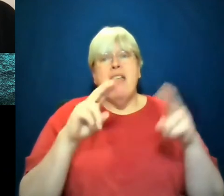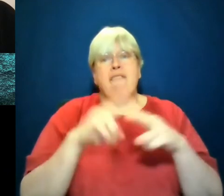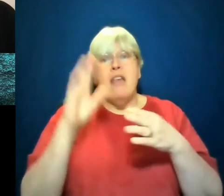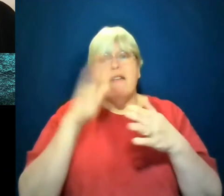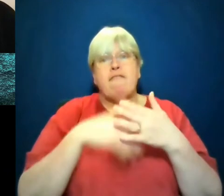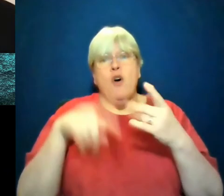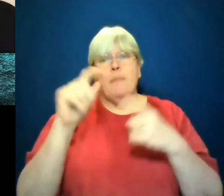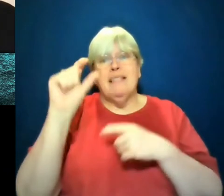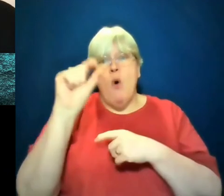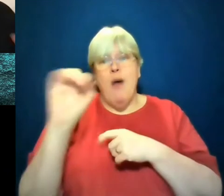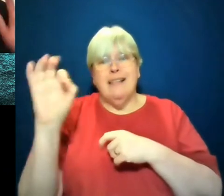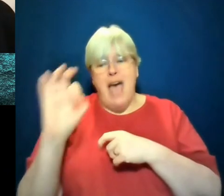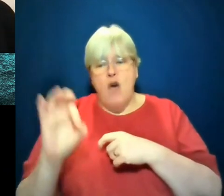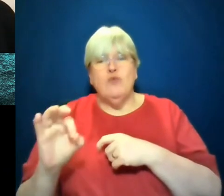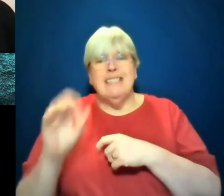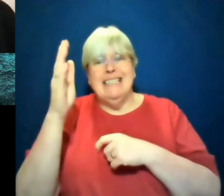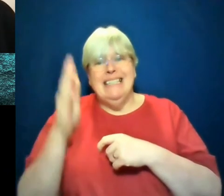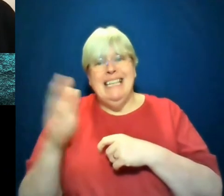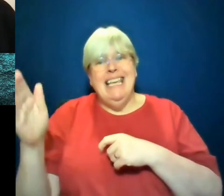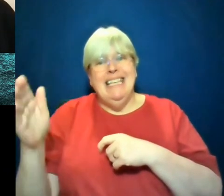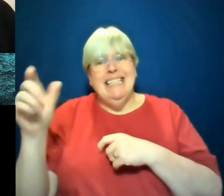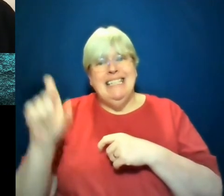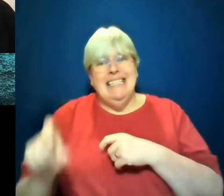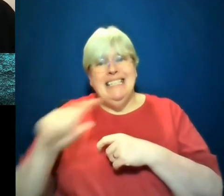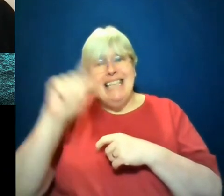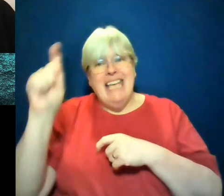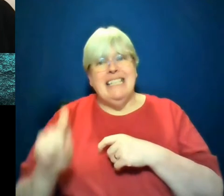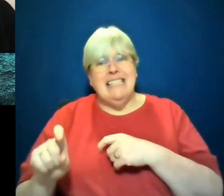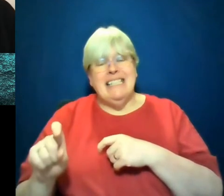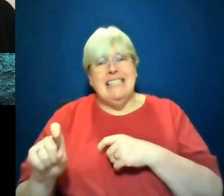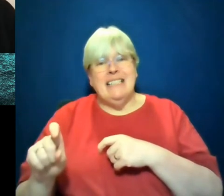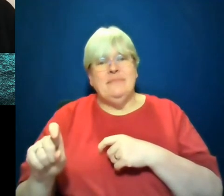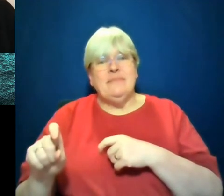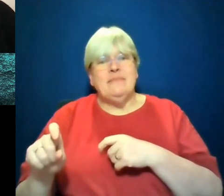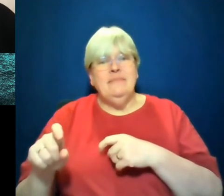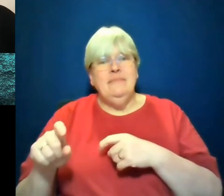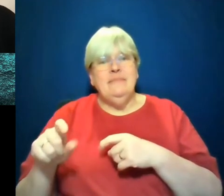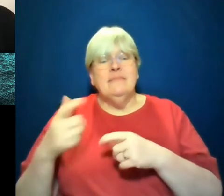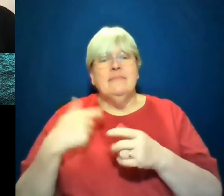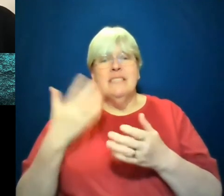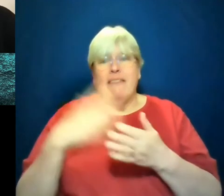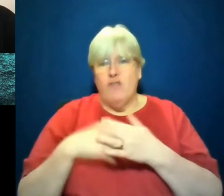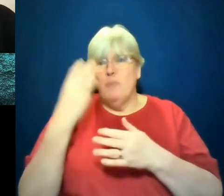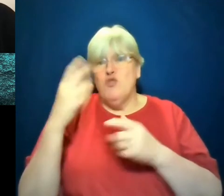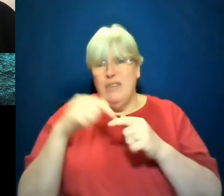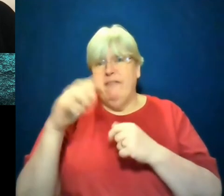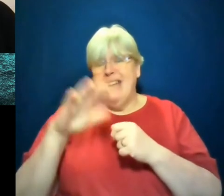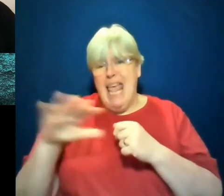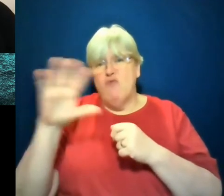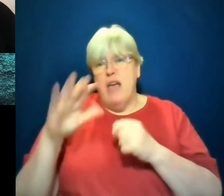In fact, everybody on both sides are from like, three counties going back to slavery.